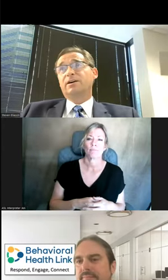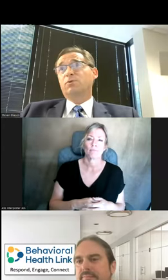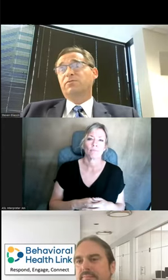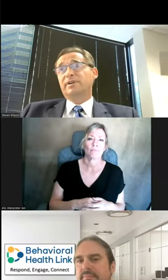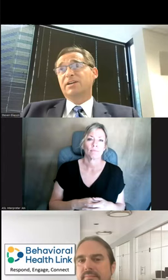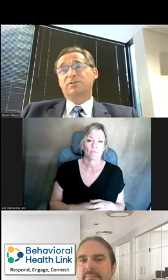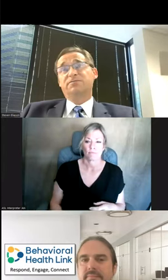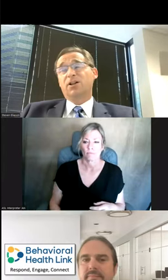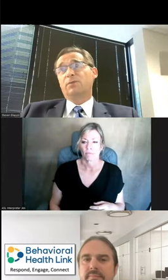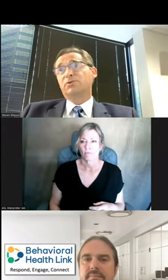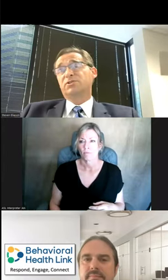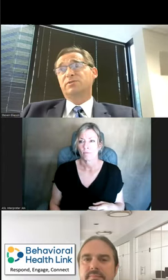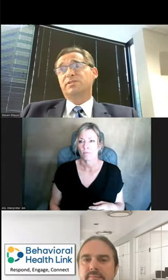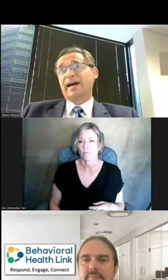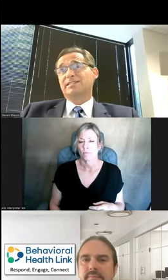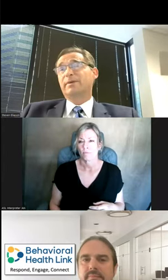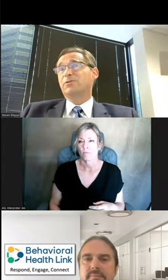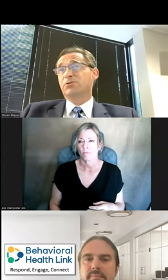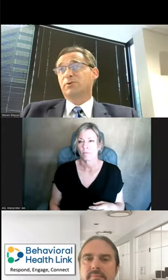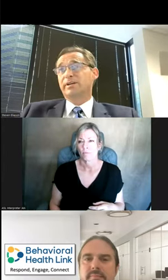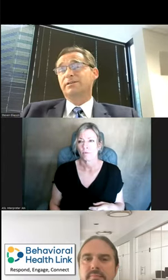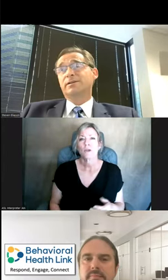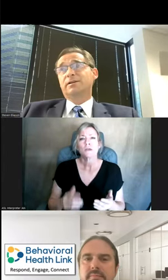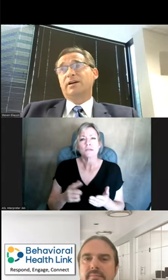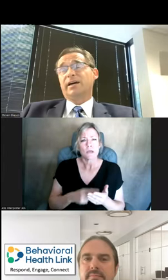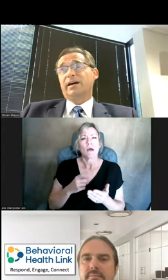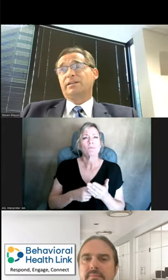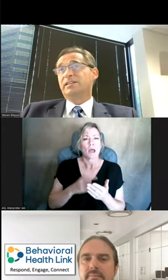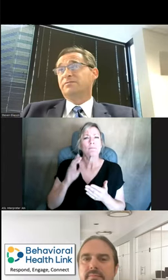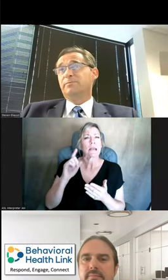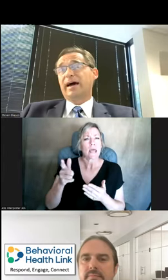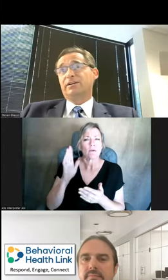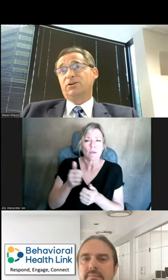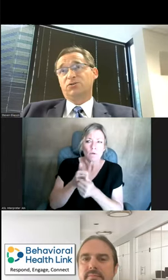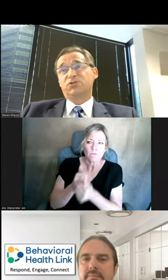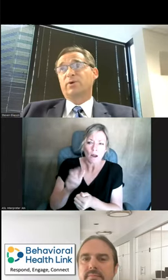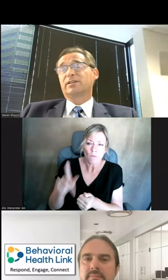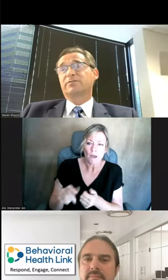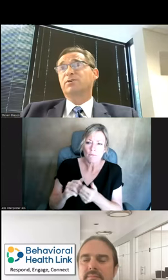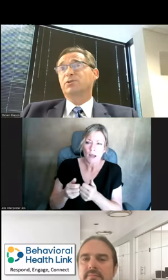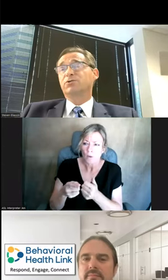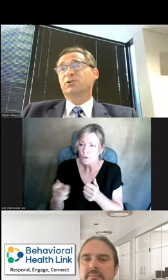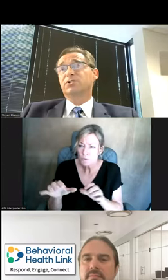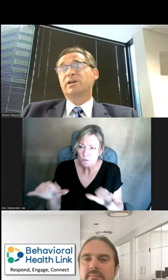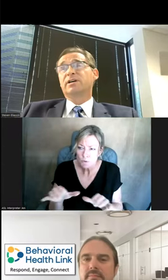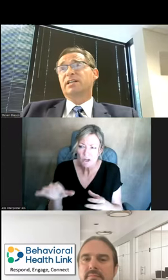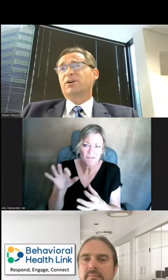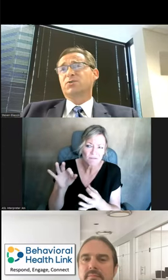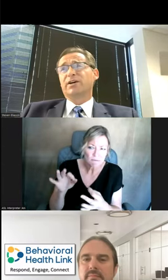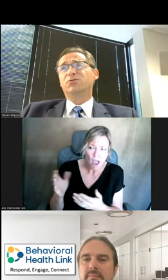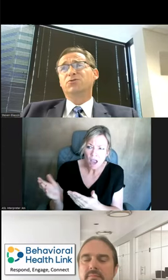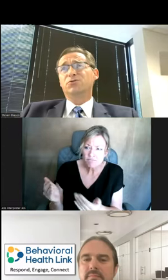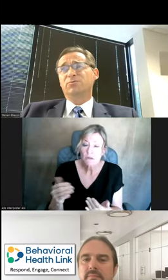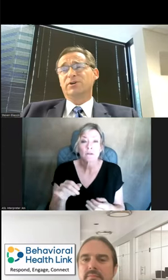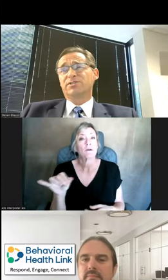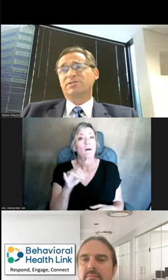They will occasionally follow up with students to ask them how they're doing and get the feedback, you know, just directly from the users. They've